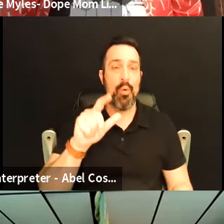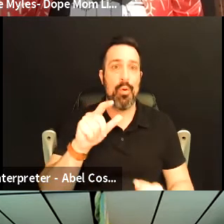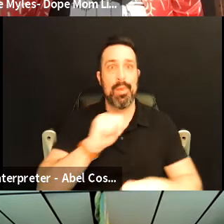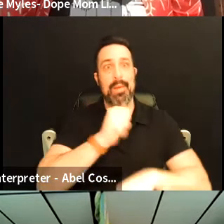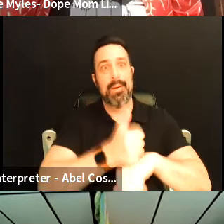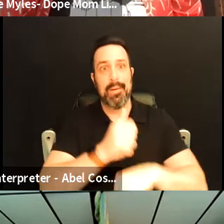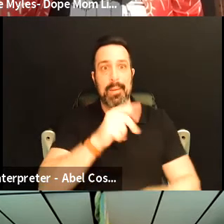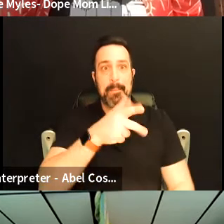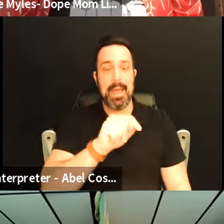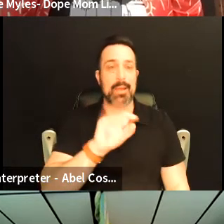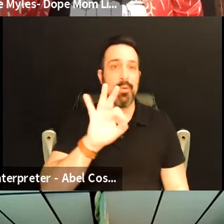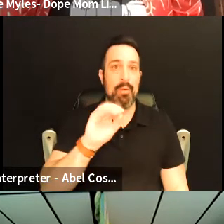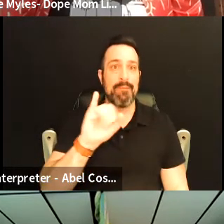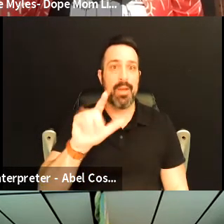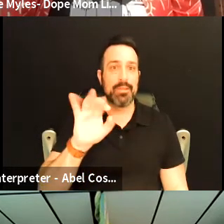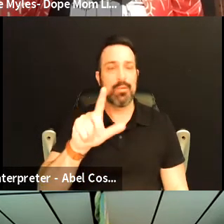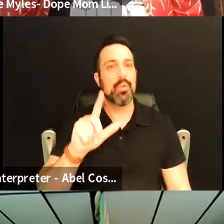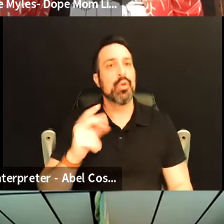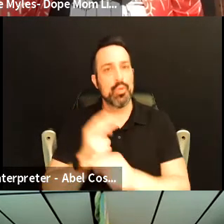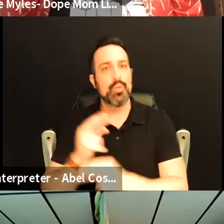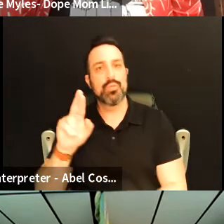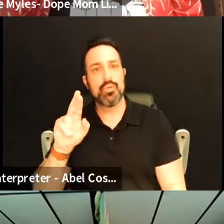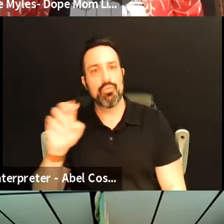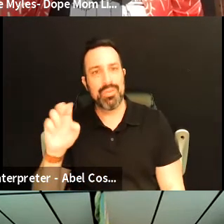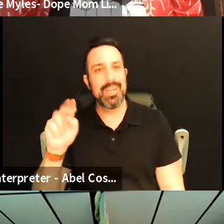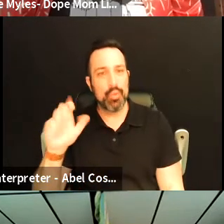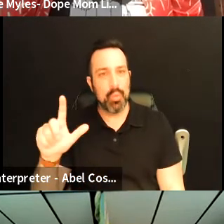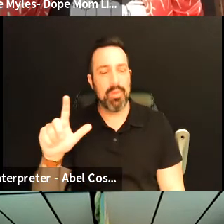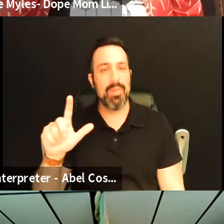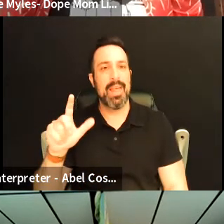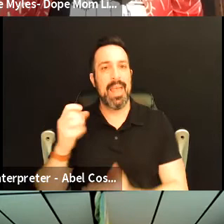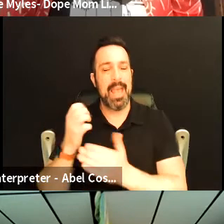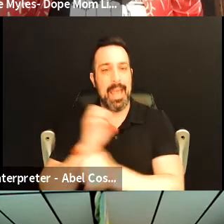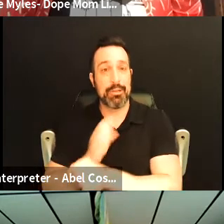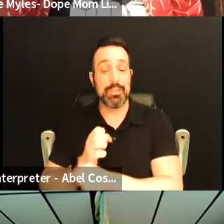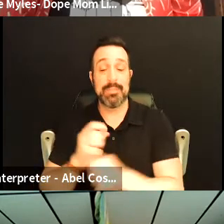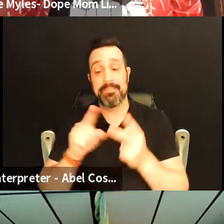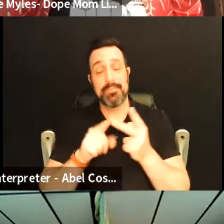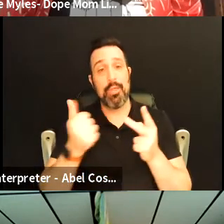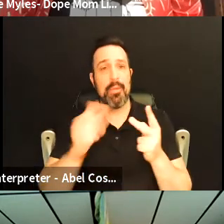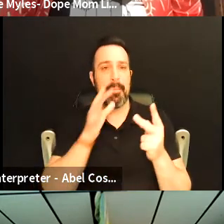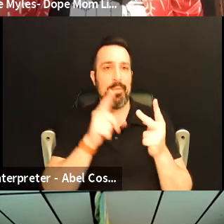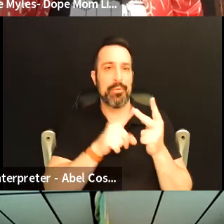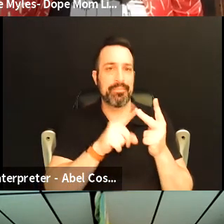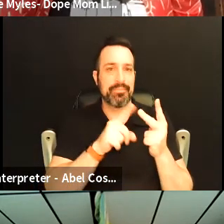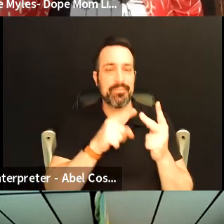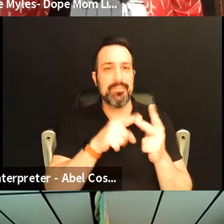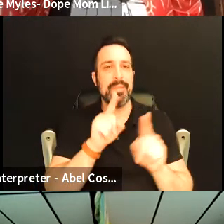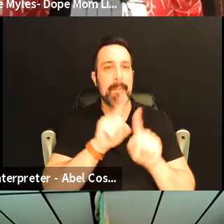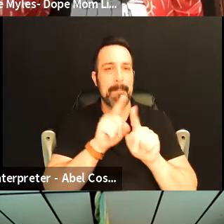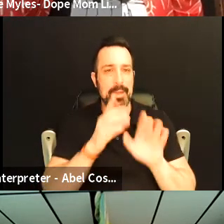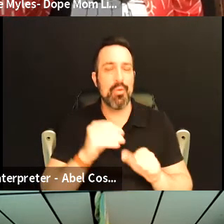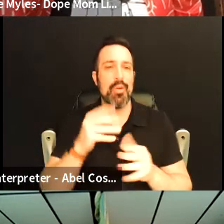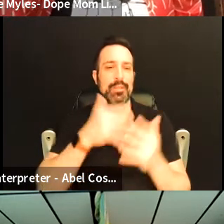fuel let's use you know renewable energy and do something good um my mom was my other mentor and social entrepreneur